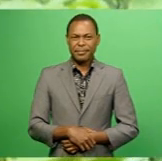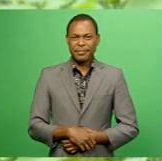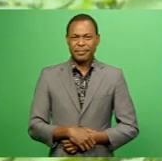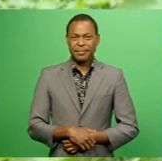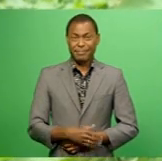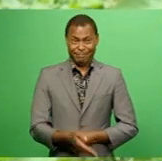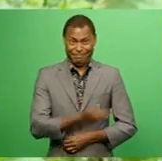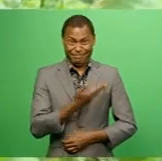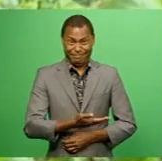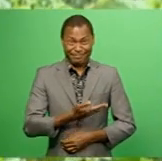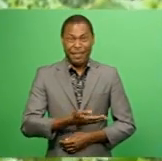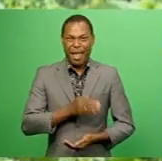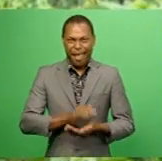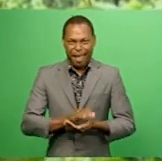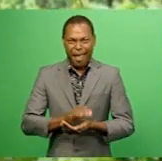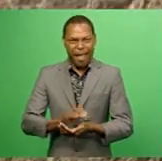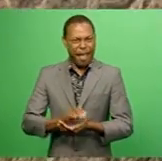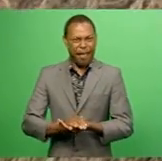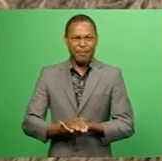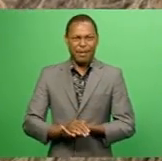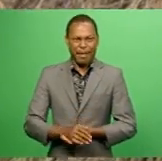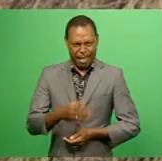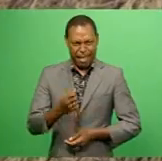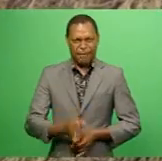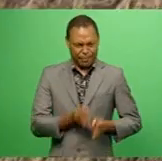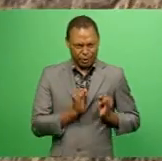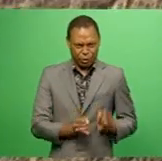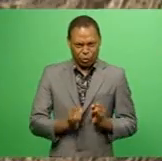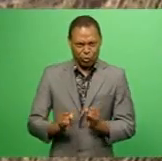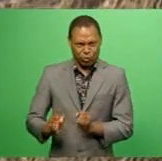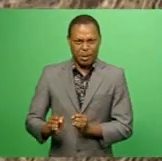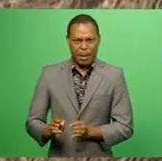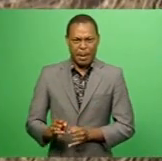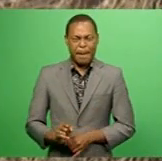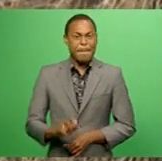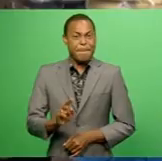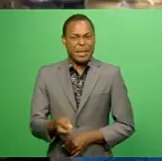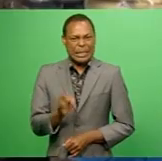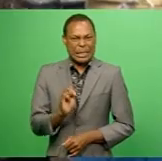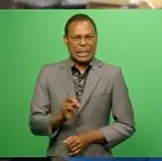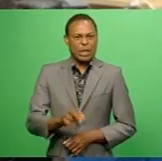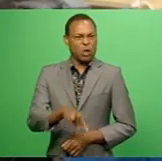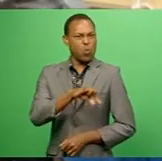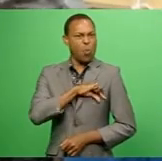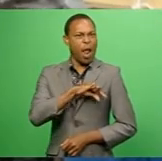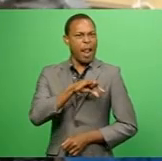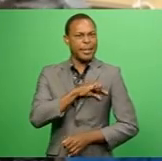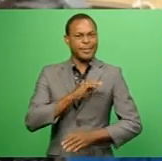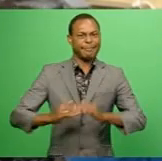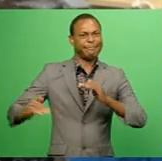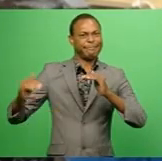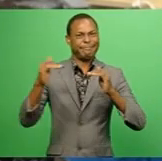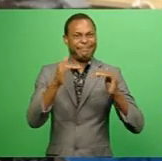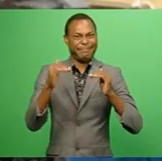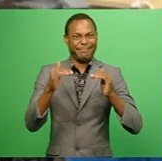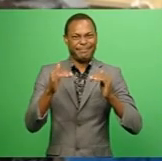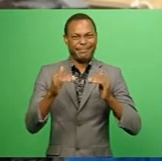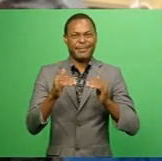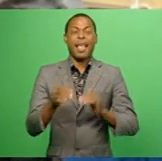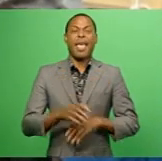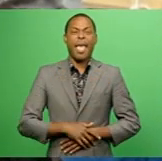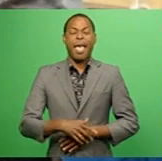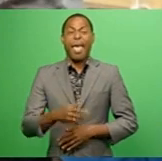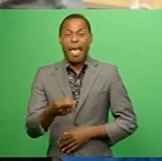is a viable industry, but local dealers need to upgrade their control and quality standards, sanitation as well as labeling.